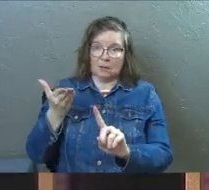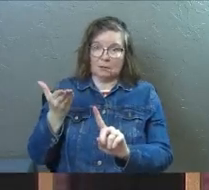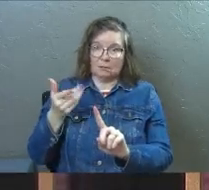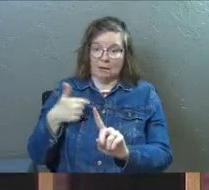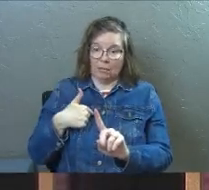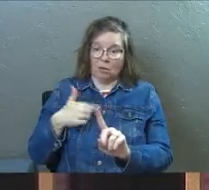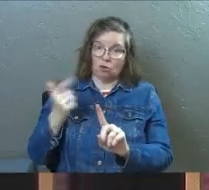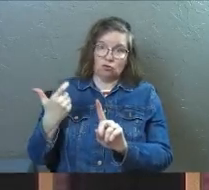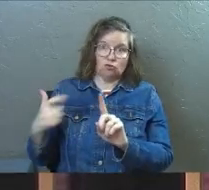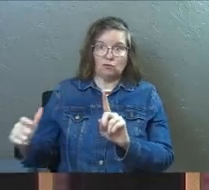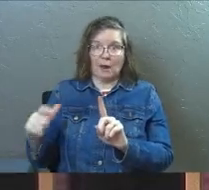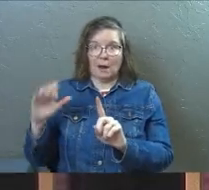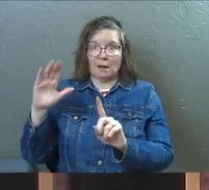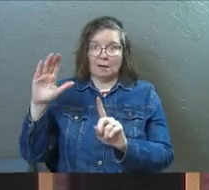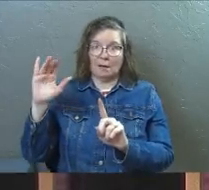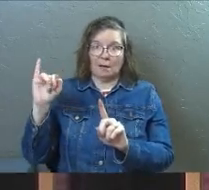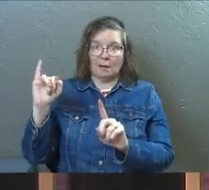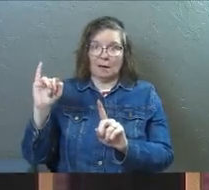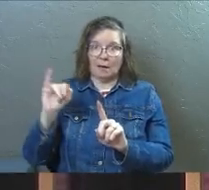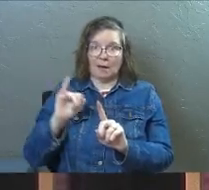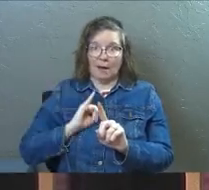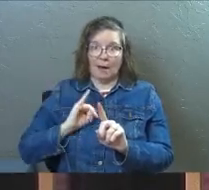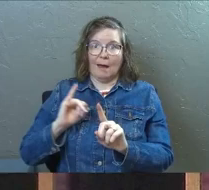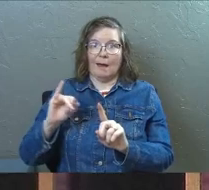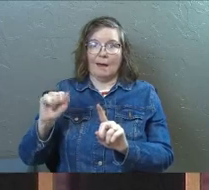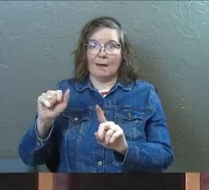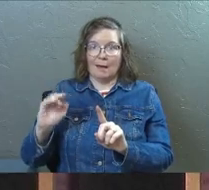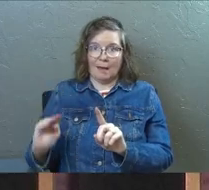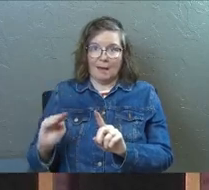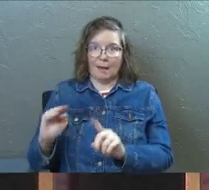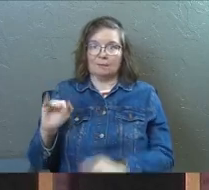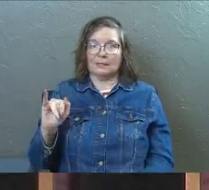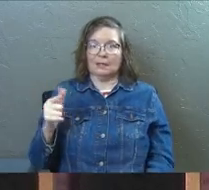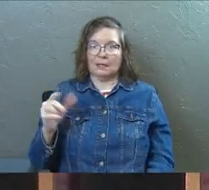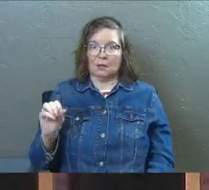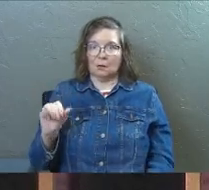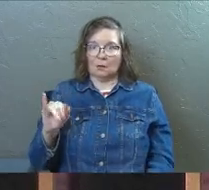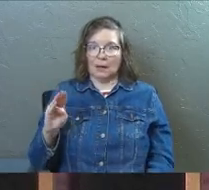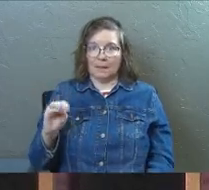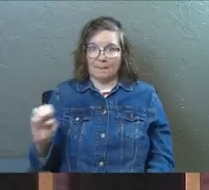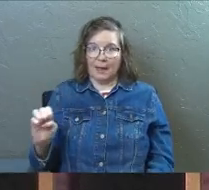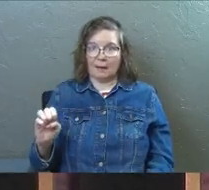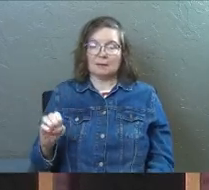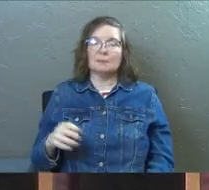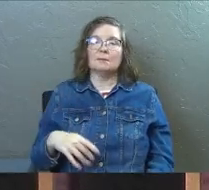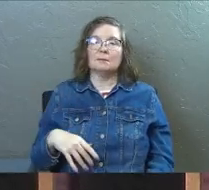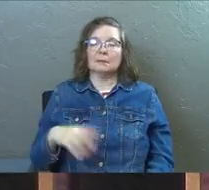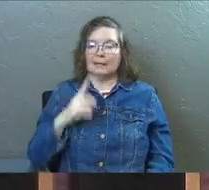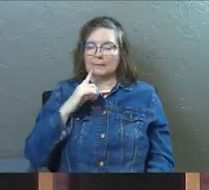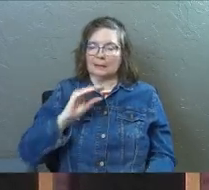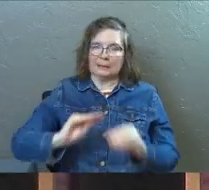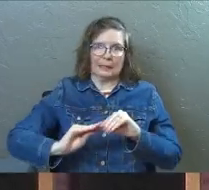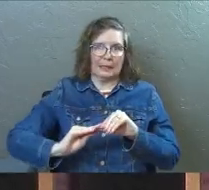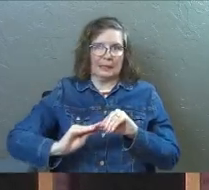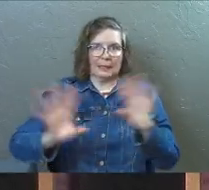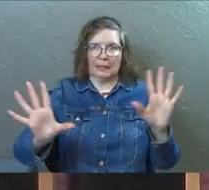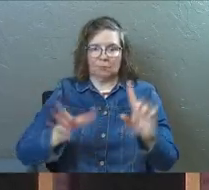great I am, the ego I may, if you remember that from last week, he makes it very clear who he is.